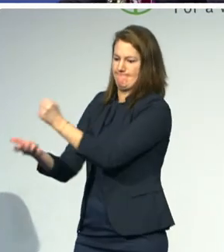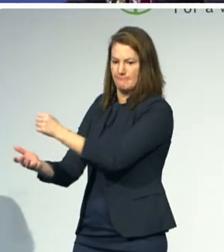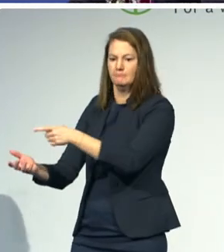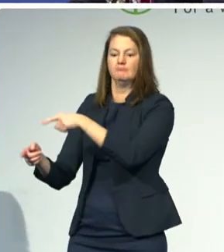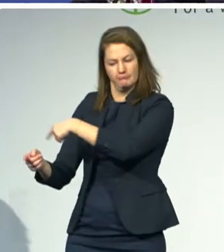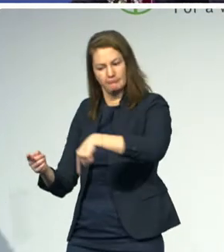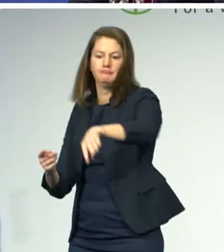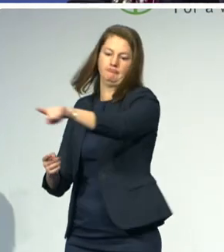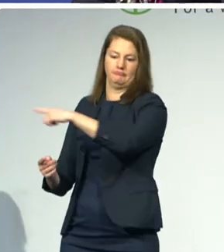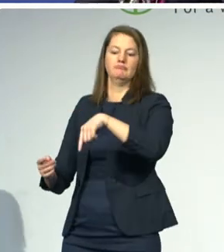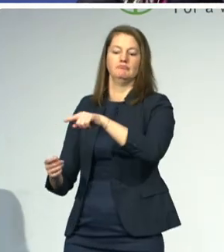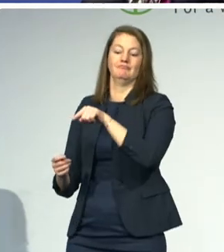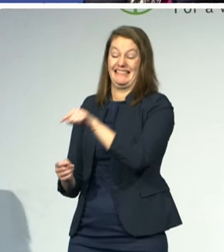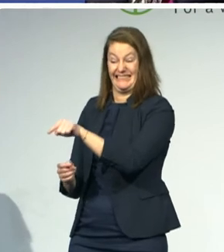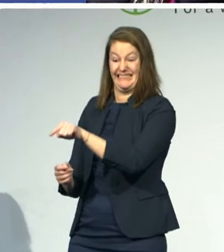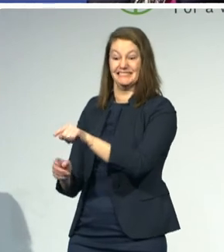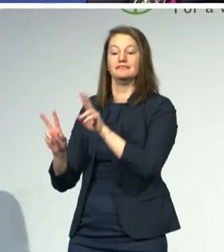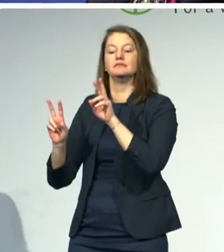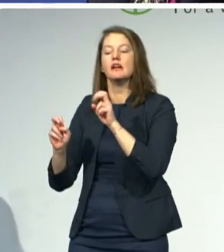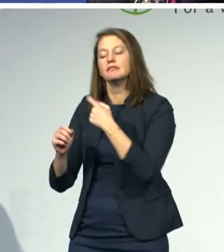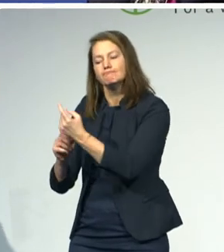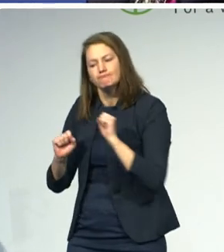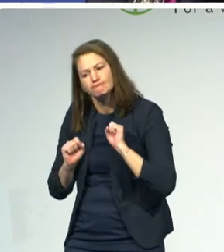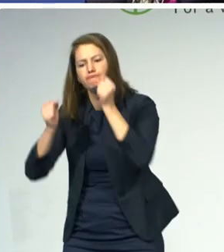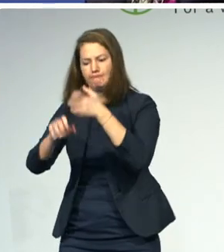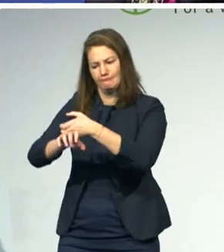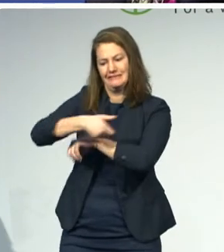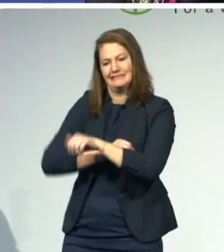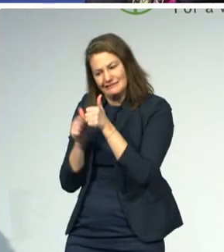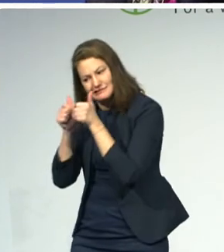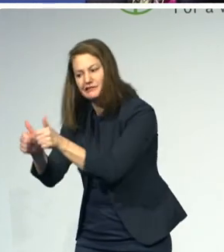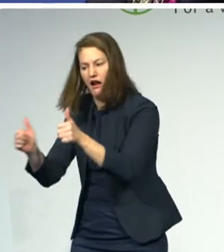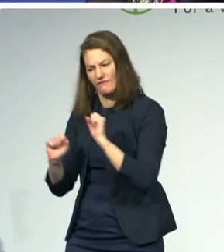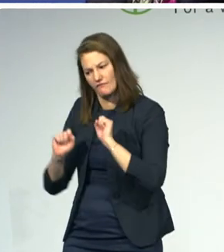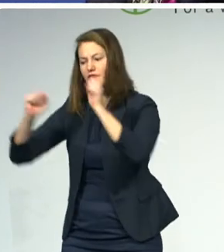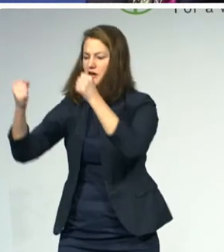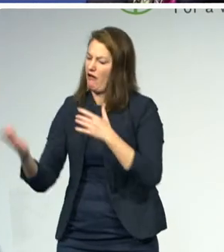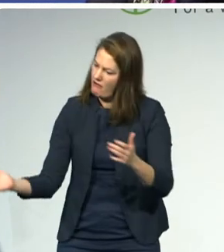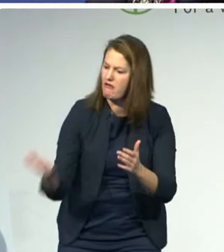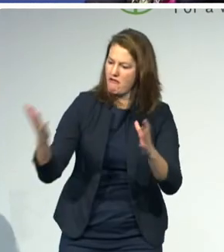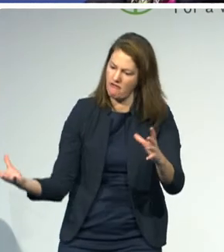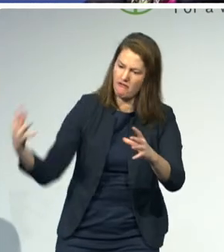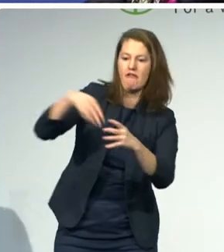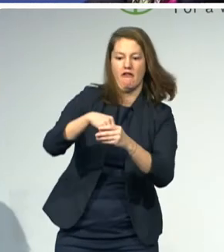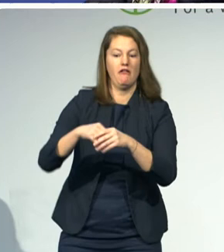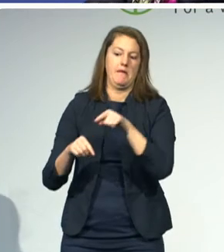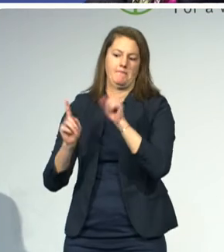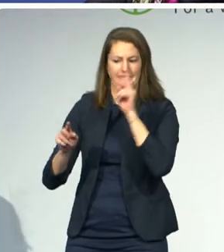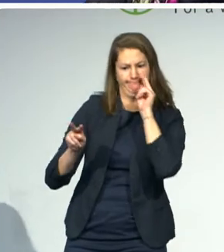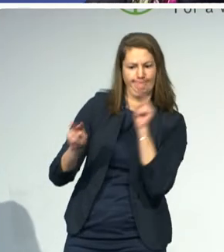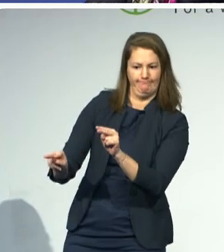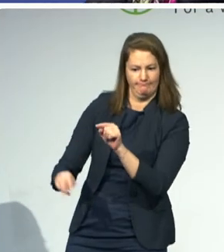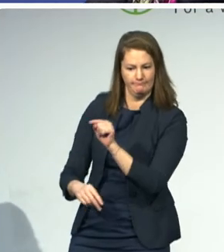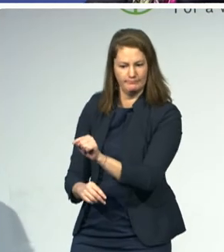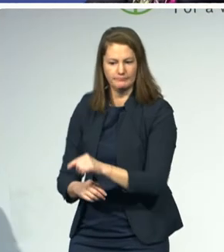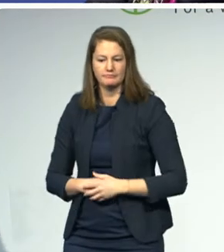all the discussions. In Nepal, we're conducting a comprehensive mapping and a review